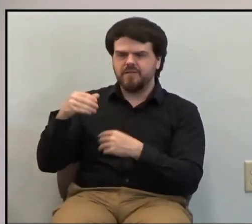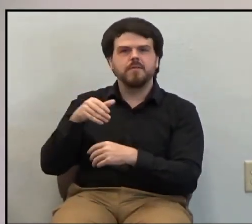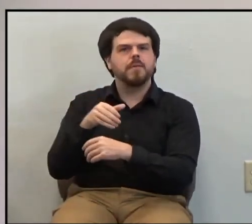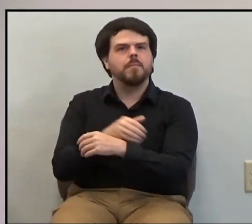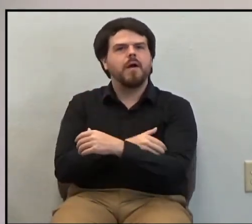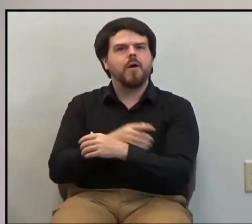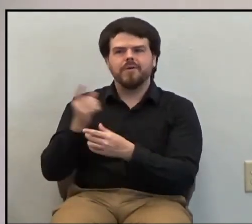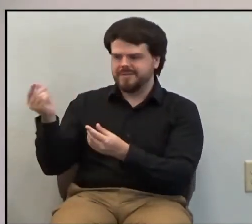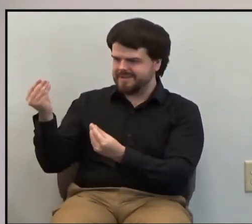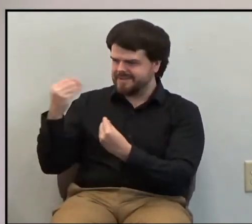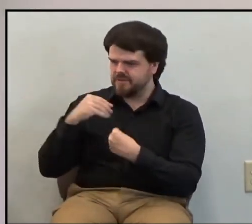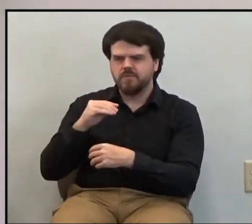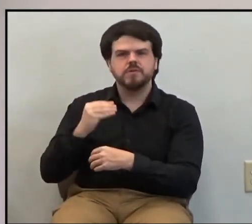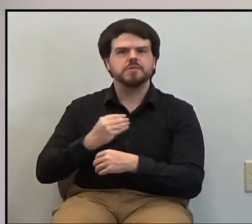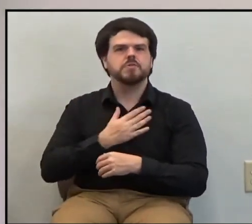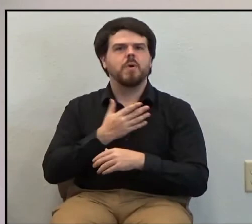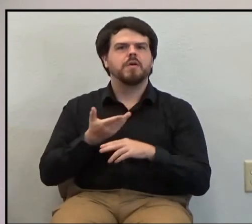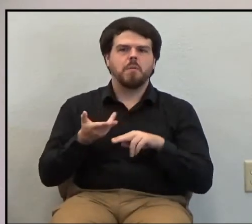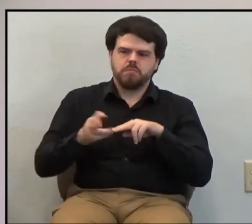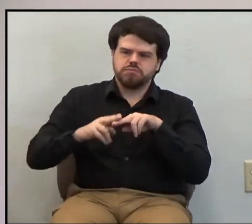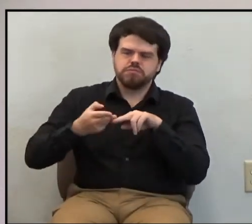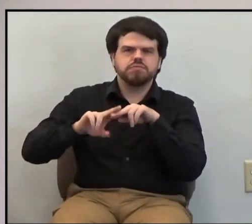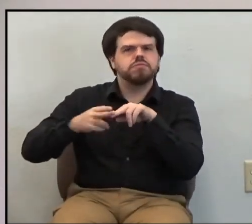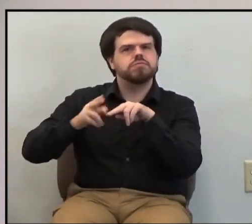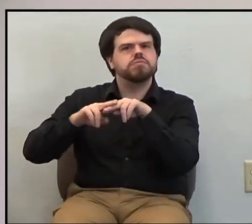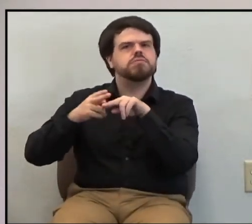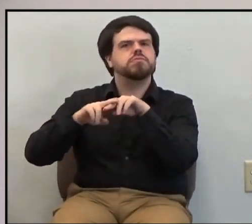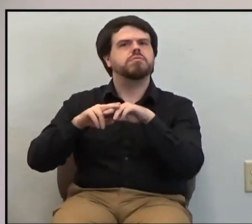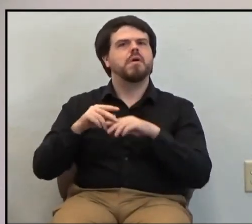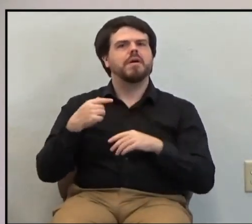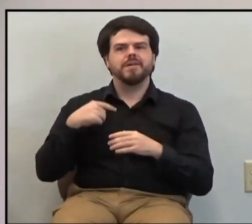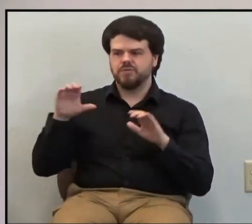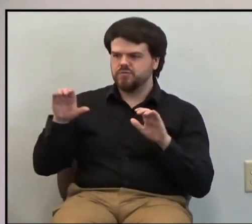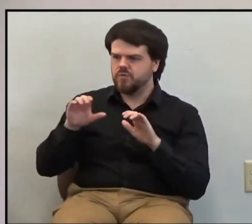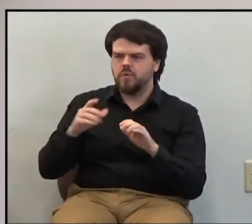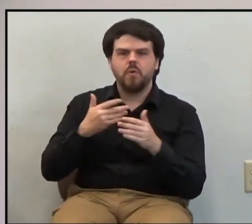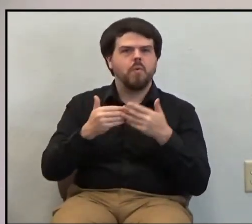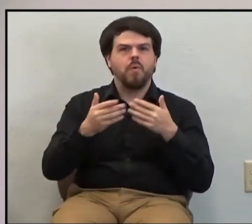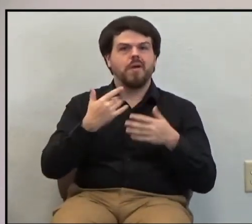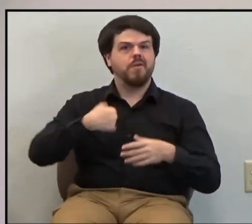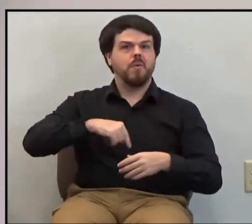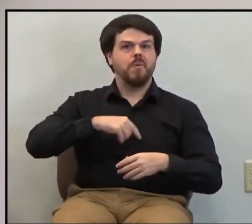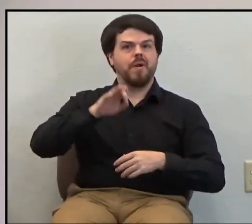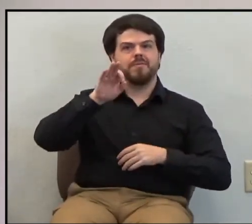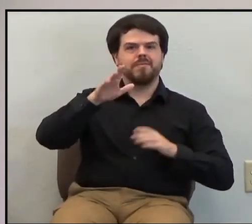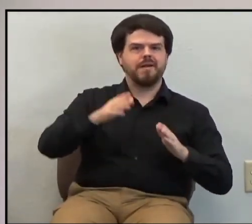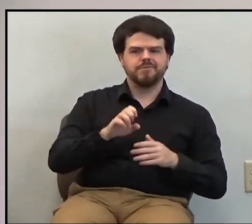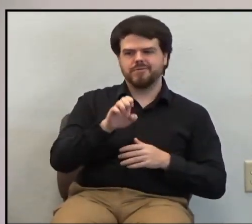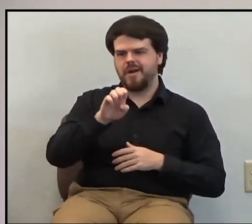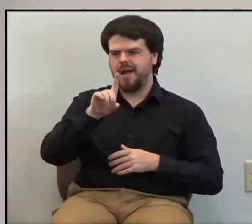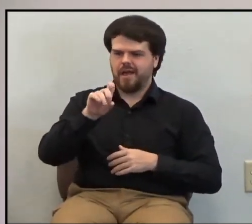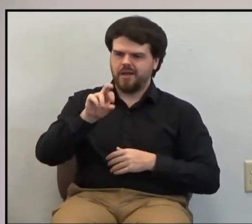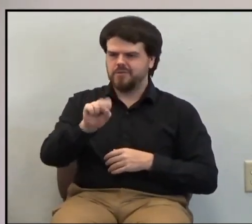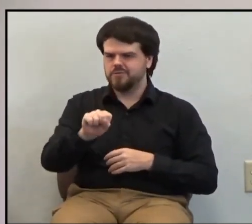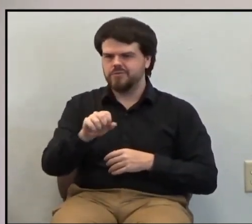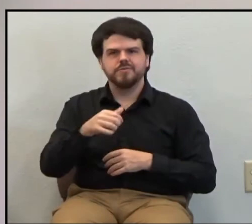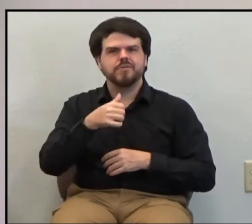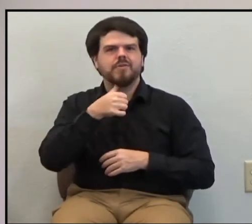give us grace to do the work that we are, he calls us to do, whether ordained in the ministry as an elder or not.